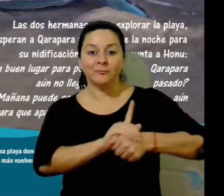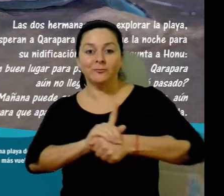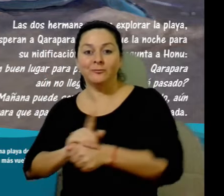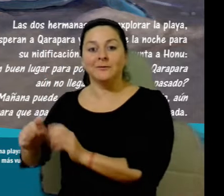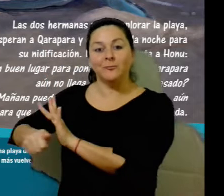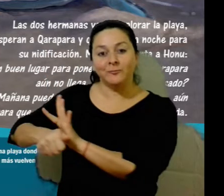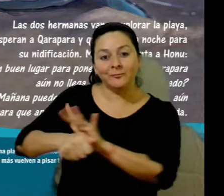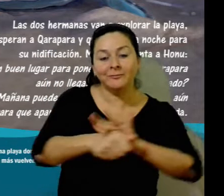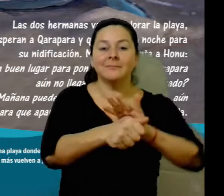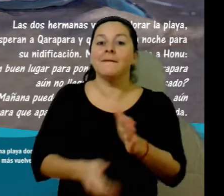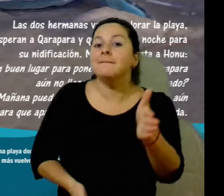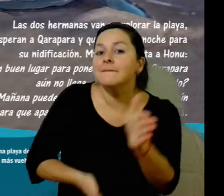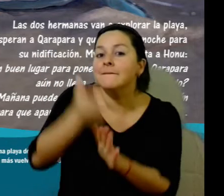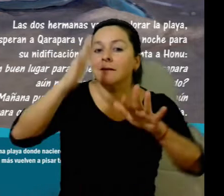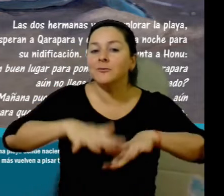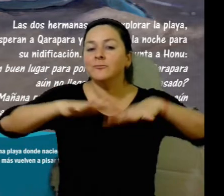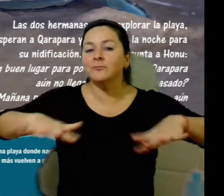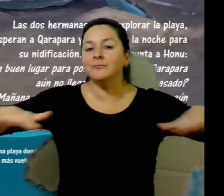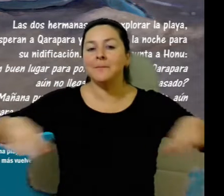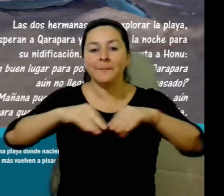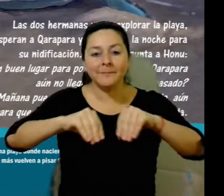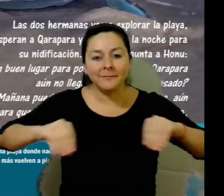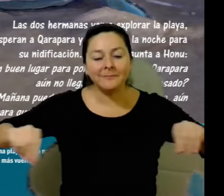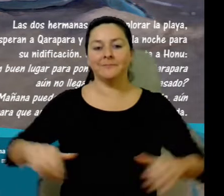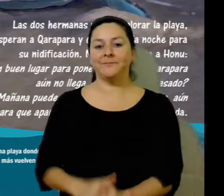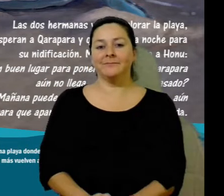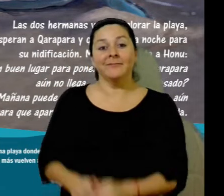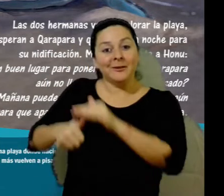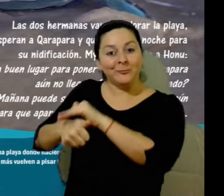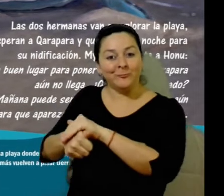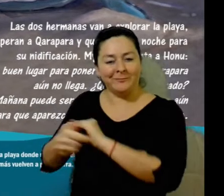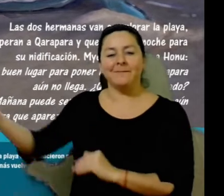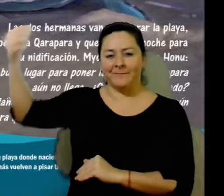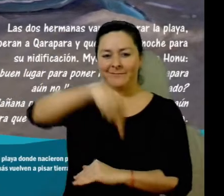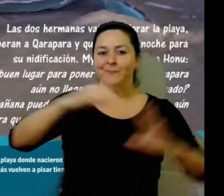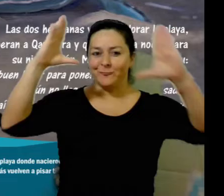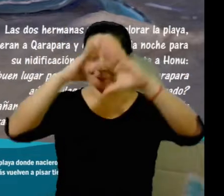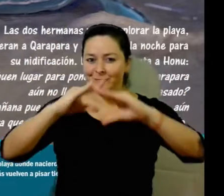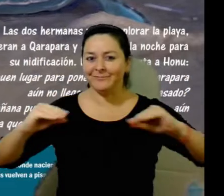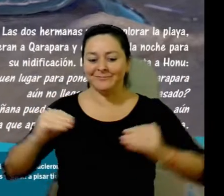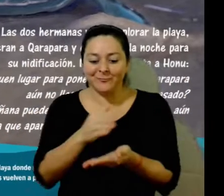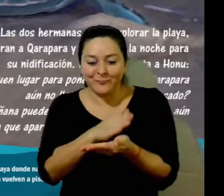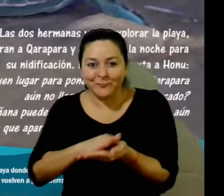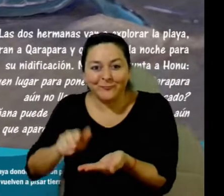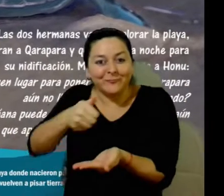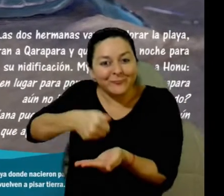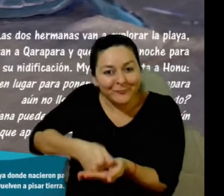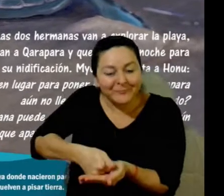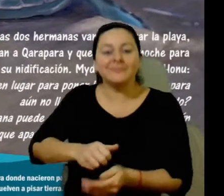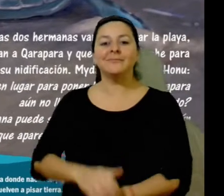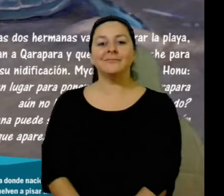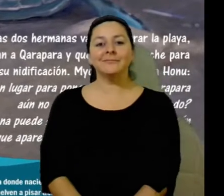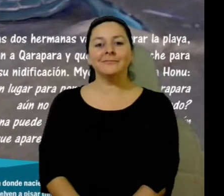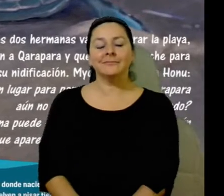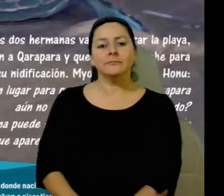The two sisters decide to explore the beach while waiting for their sister, Karapada, and the sun to set before starting to